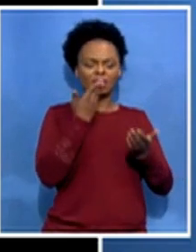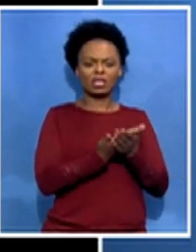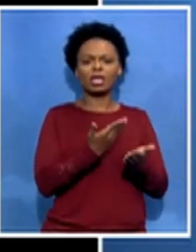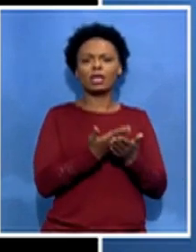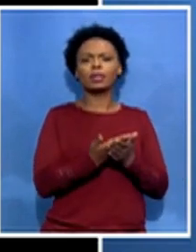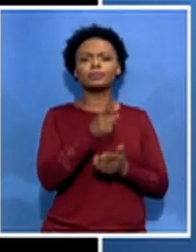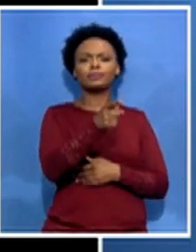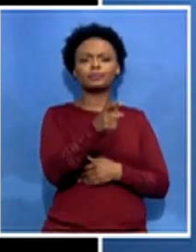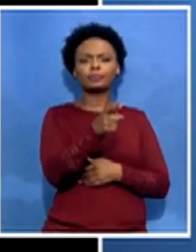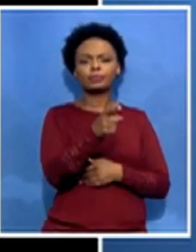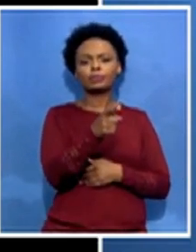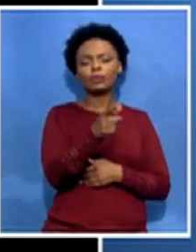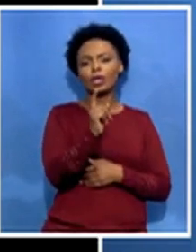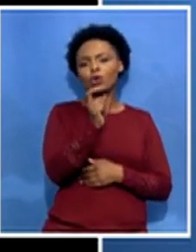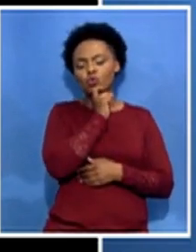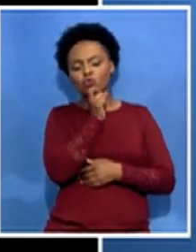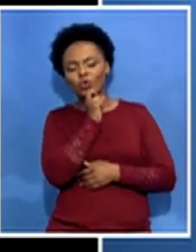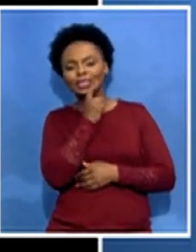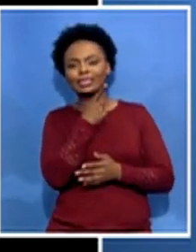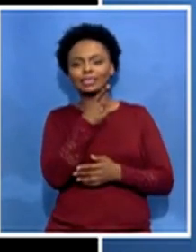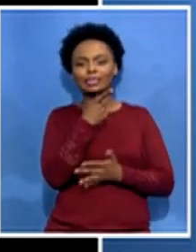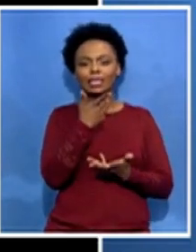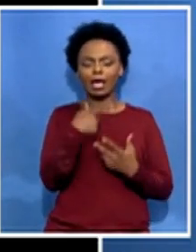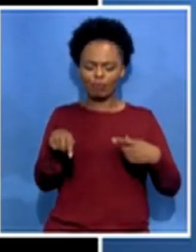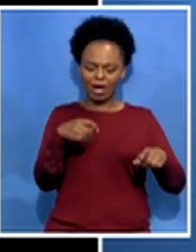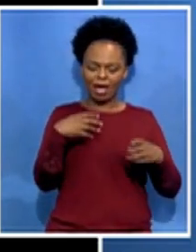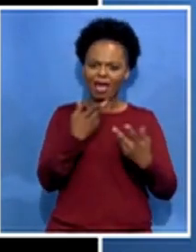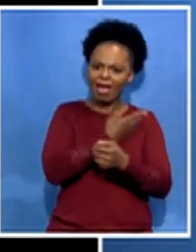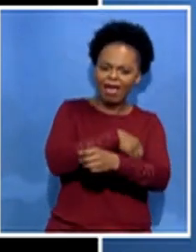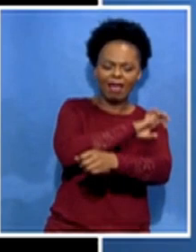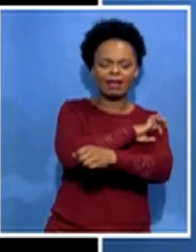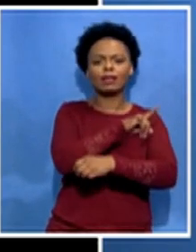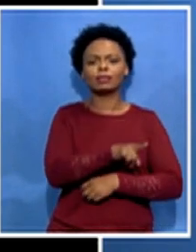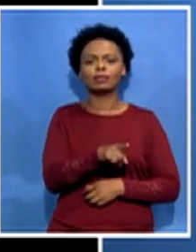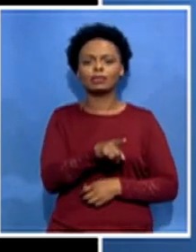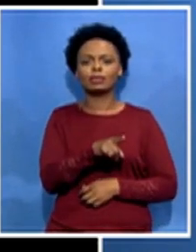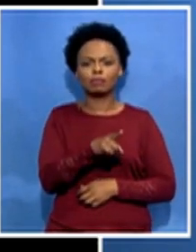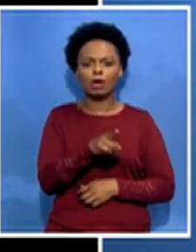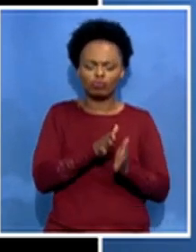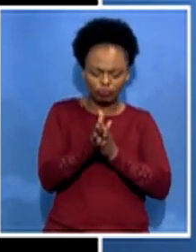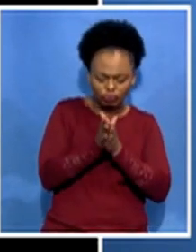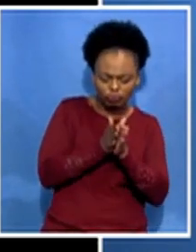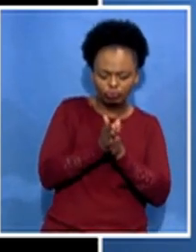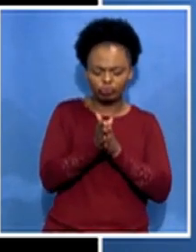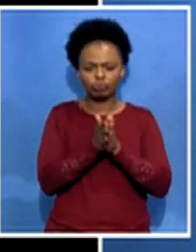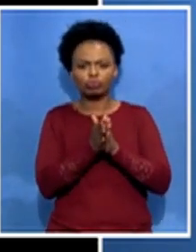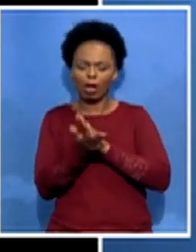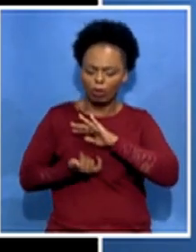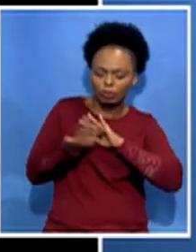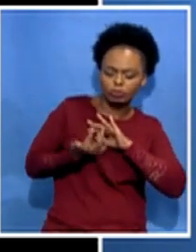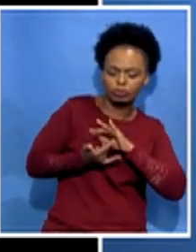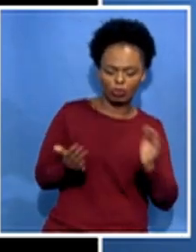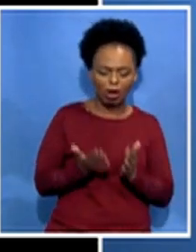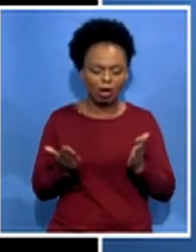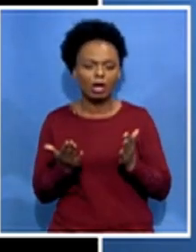interest from young people to develop their country further but also to go back to ensuring that